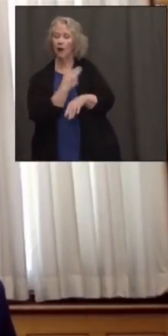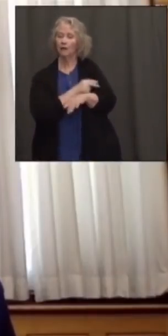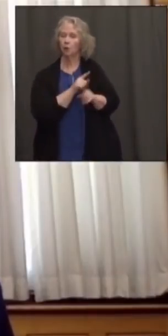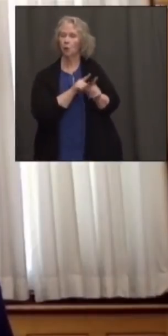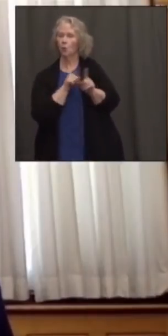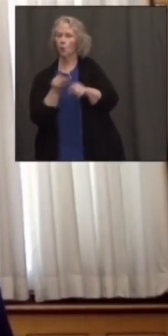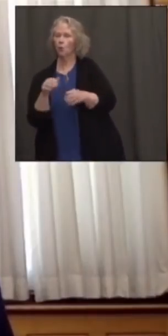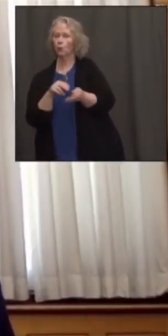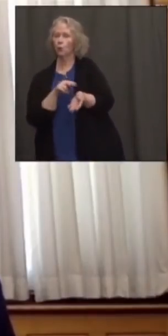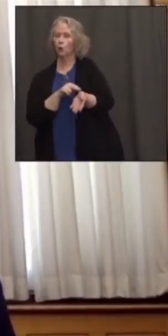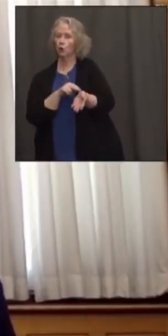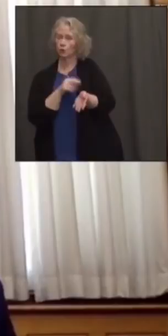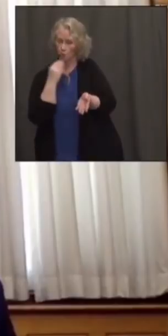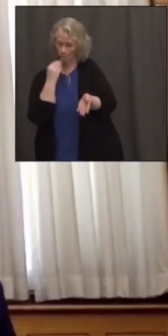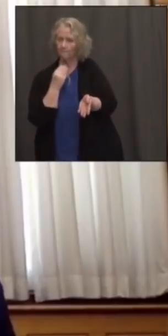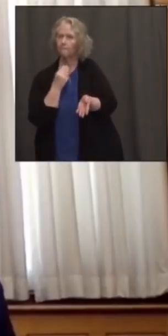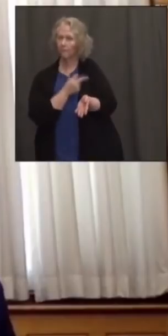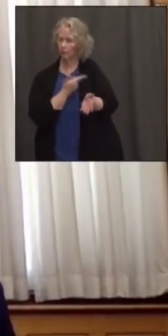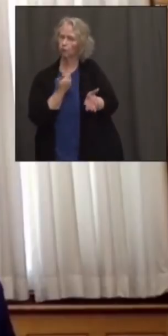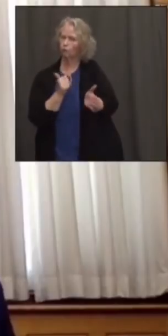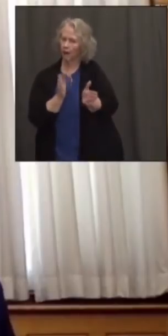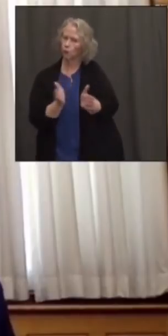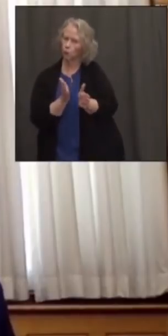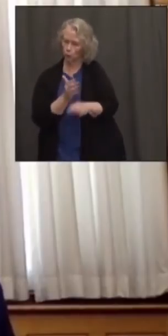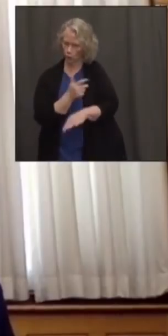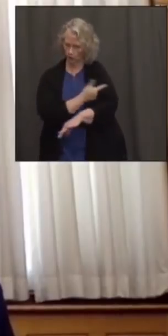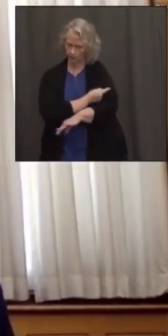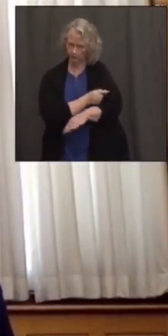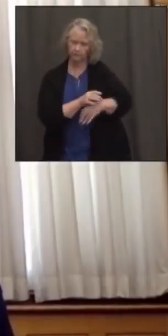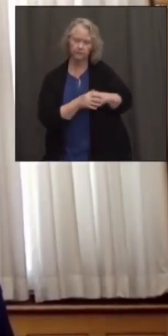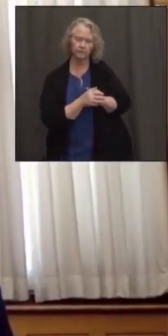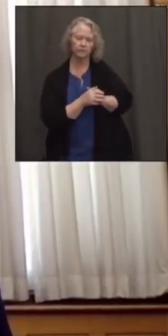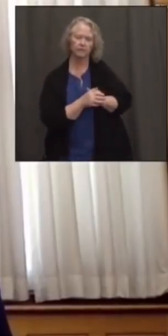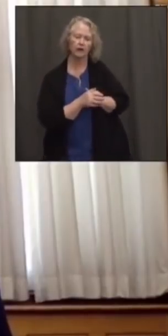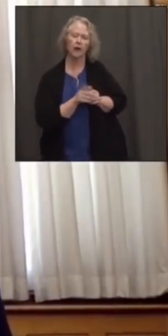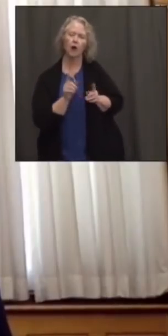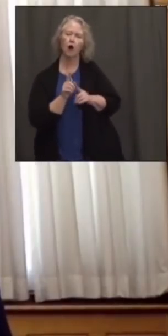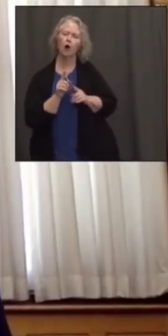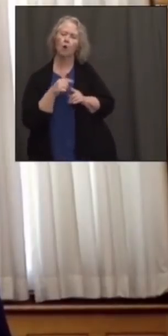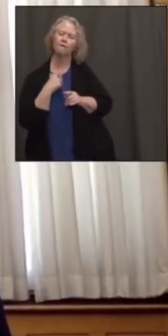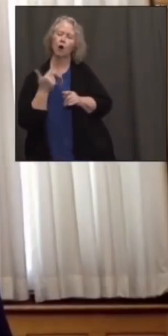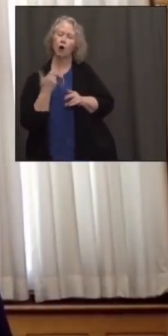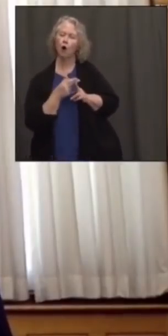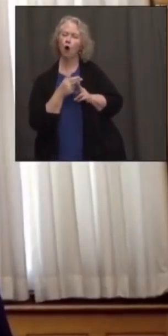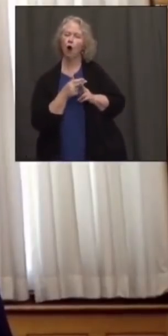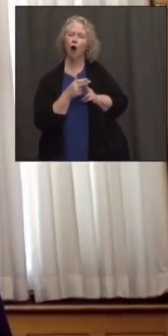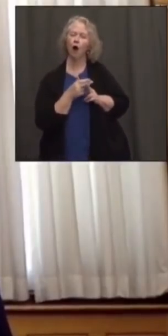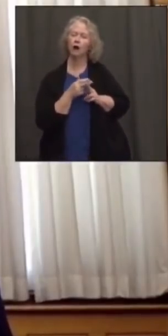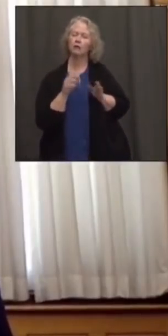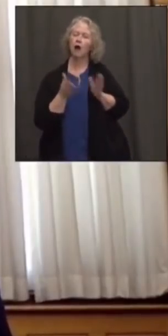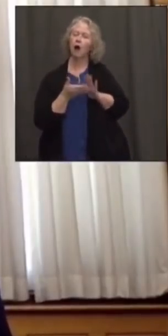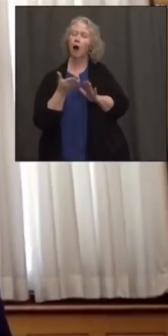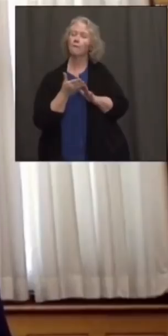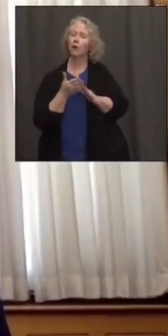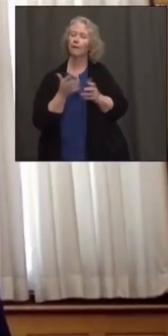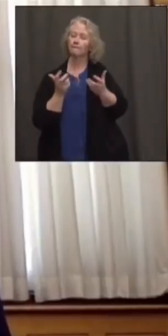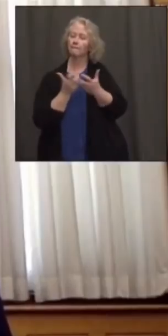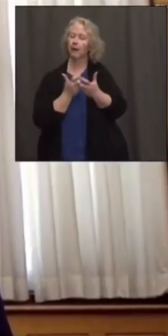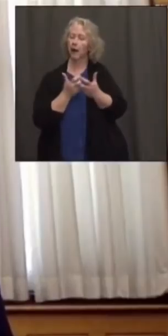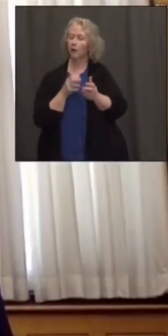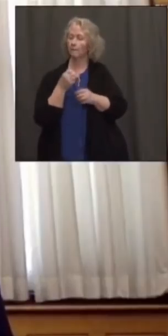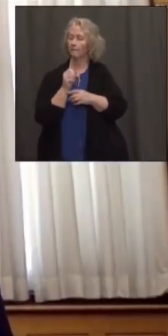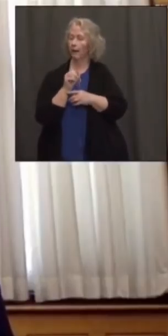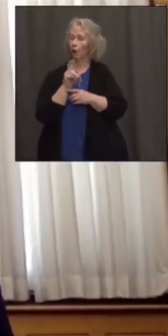living facilities. And through our Operation Matchmaker, where State Department of Public Health is continuing to work with